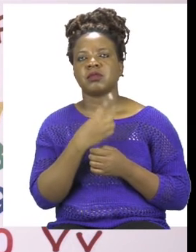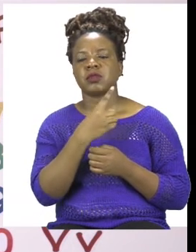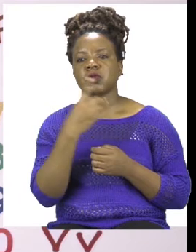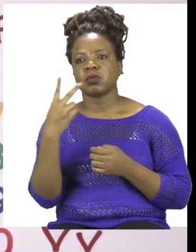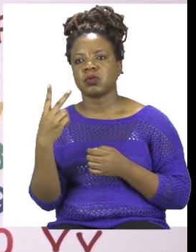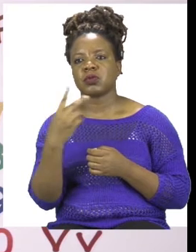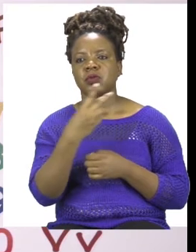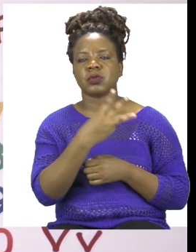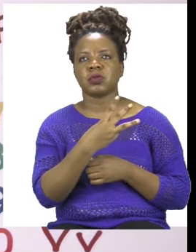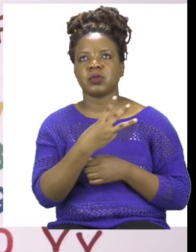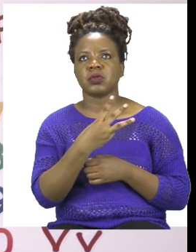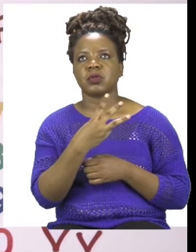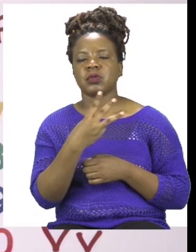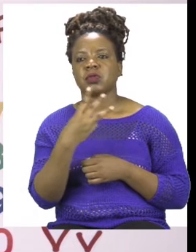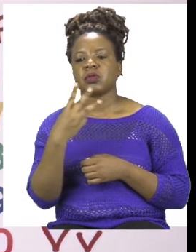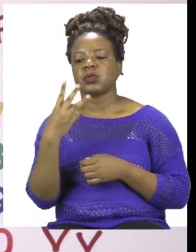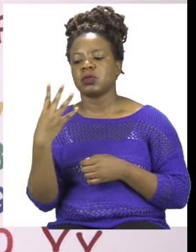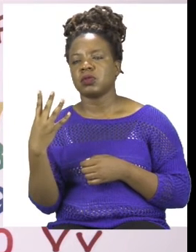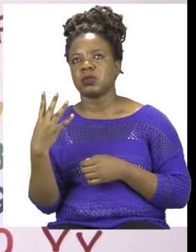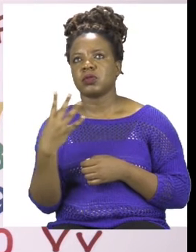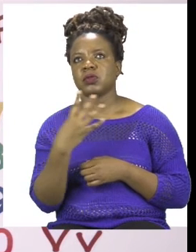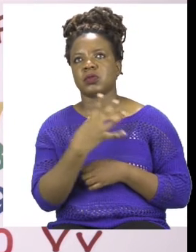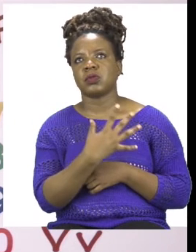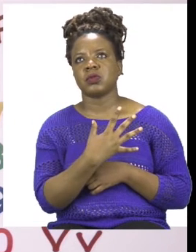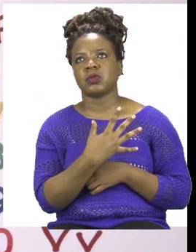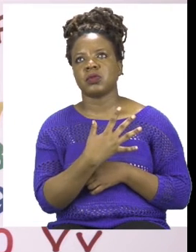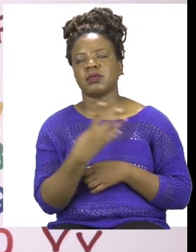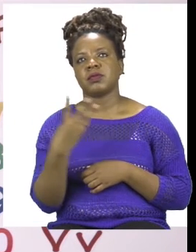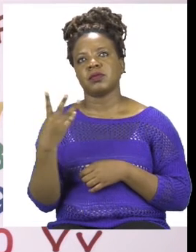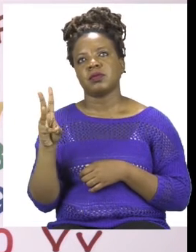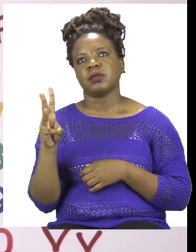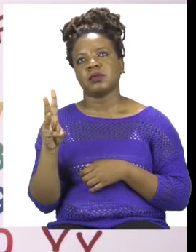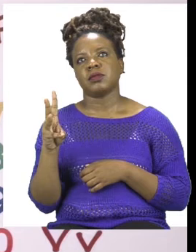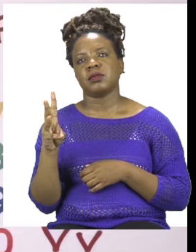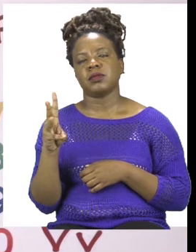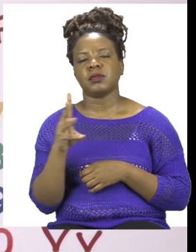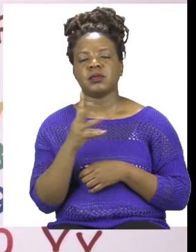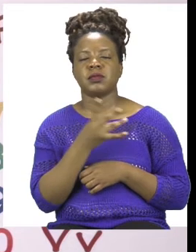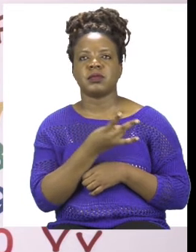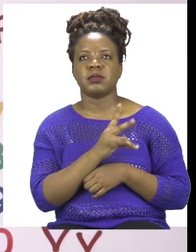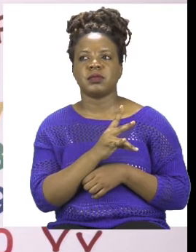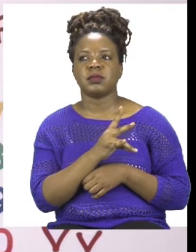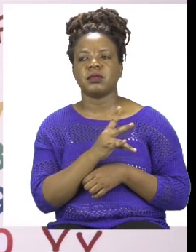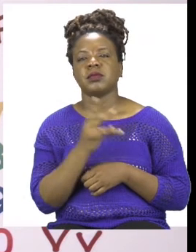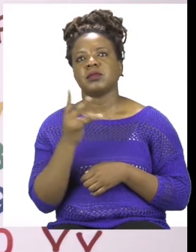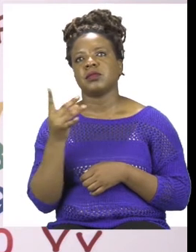3, 4, 5, 6, 7,